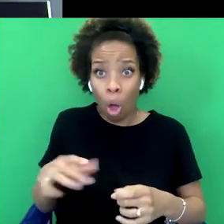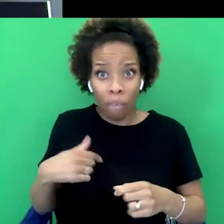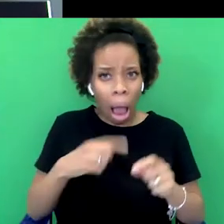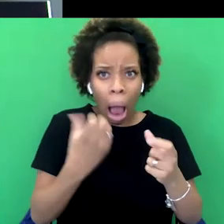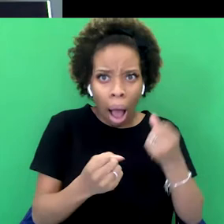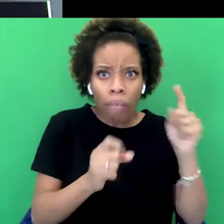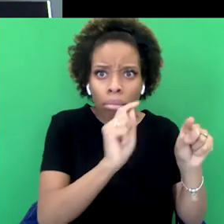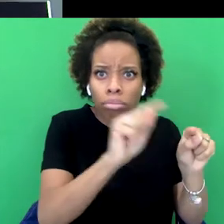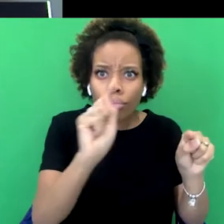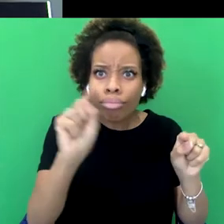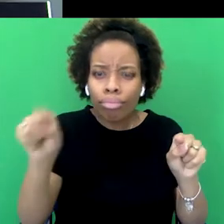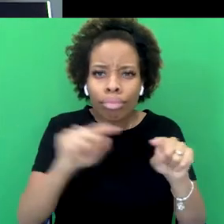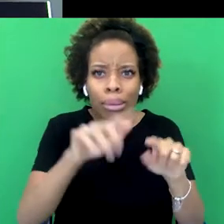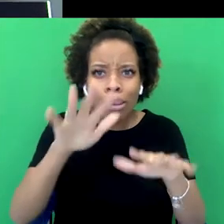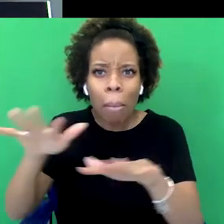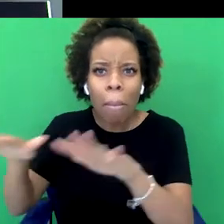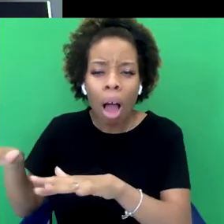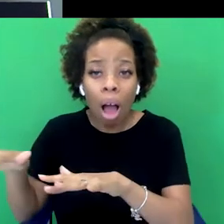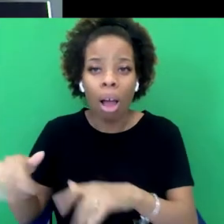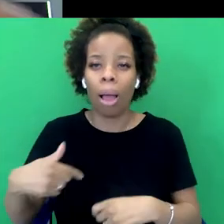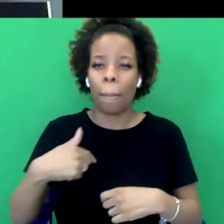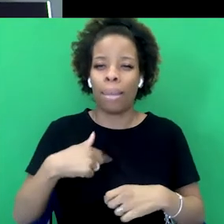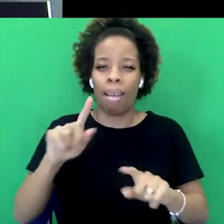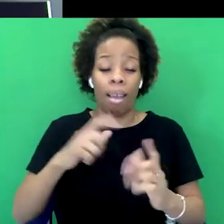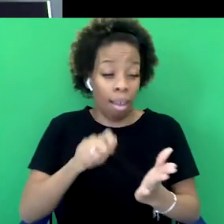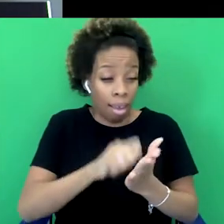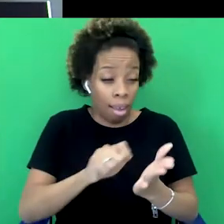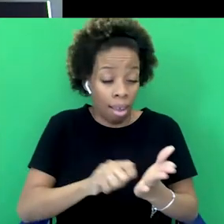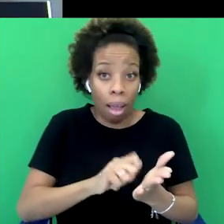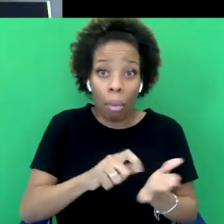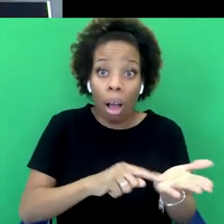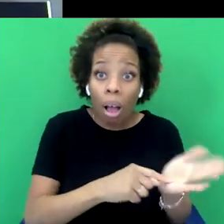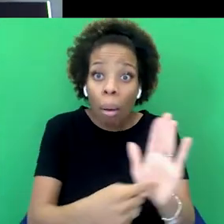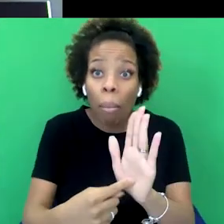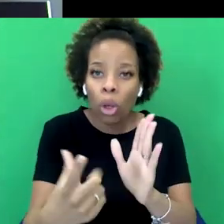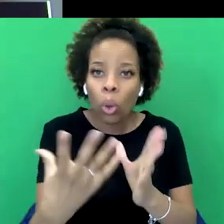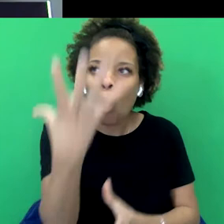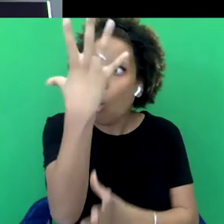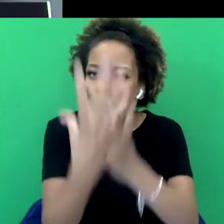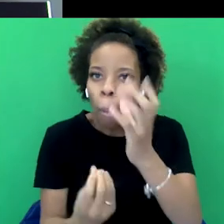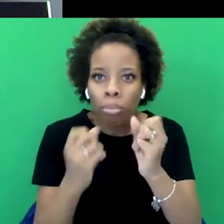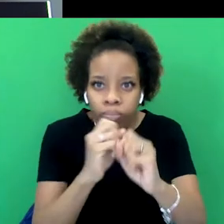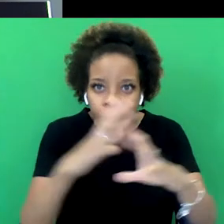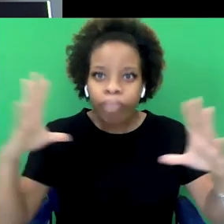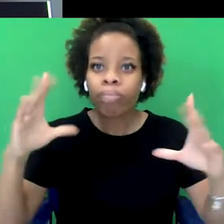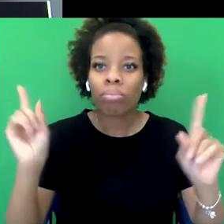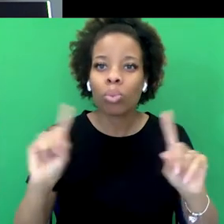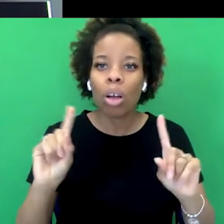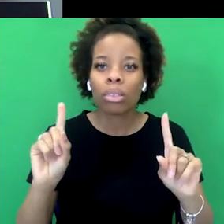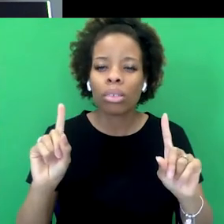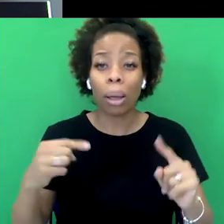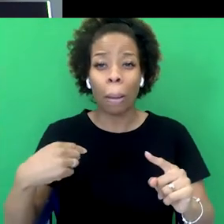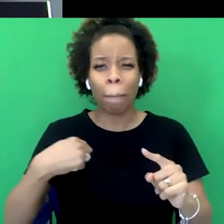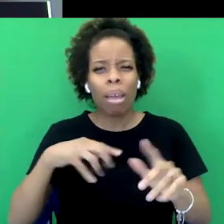readers on a journey, you know? I guess the thing I really wanted when I began researching it was a kind of Bill Bryson book on empire